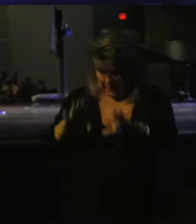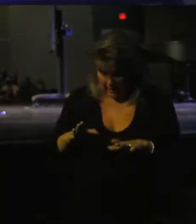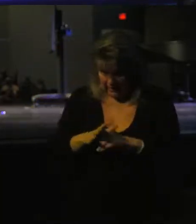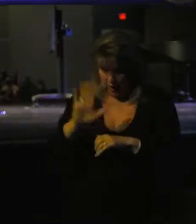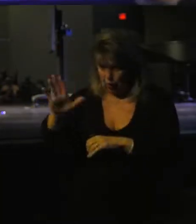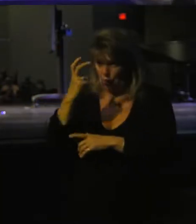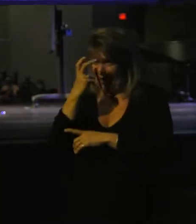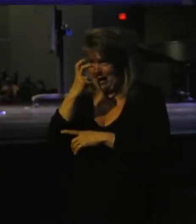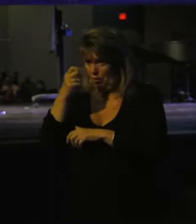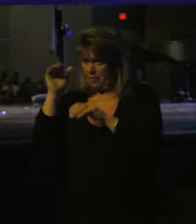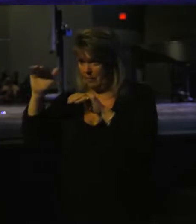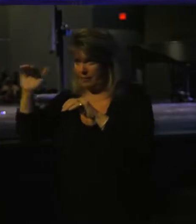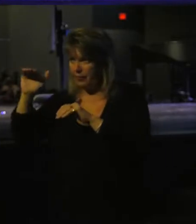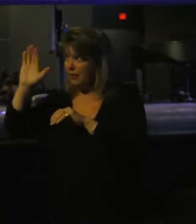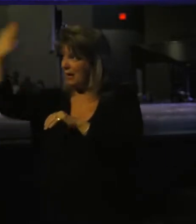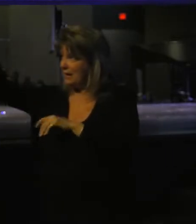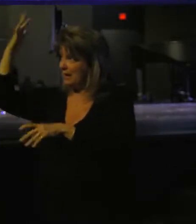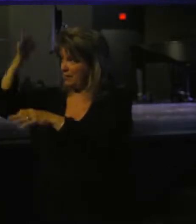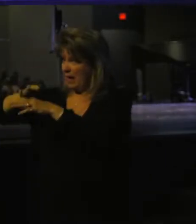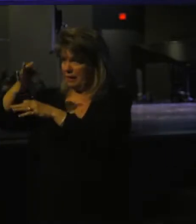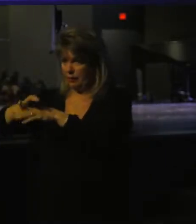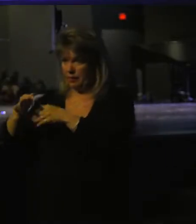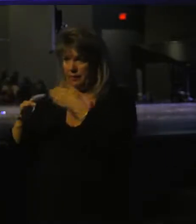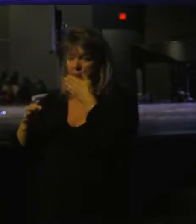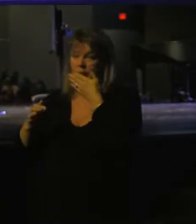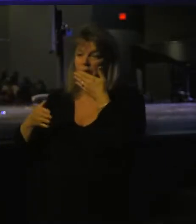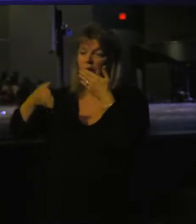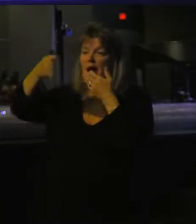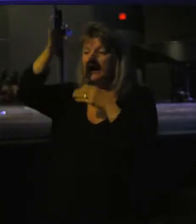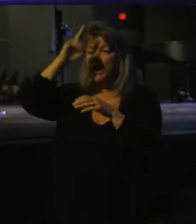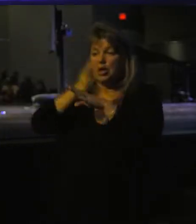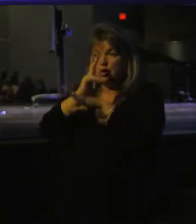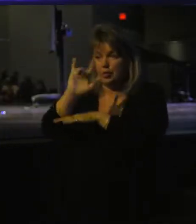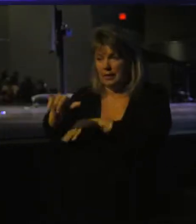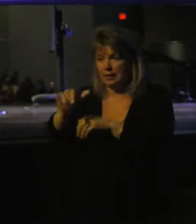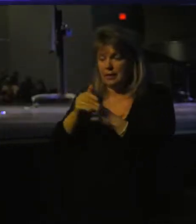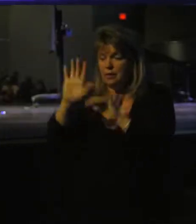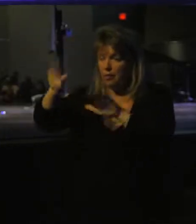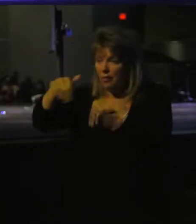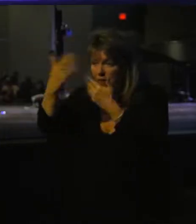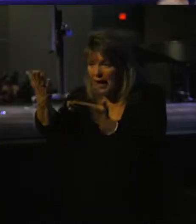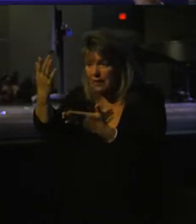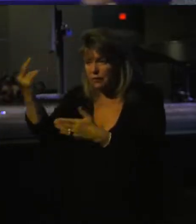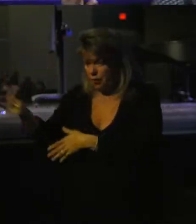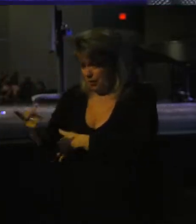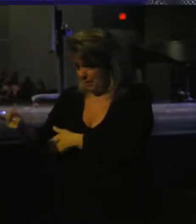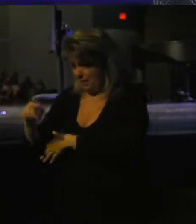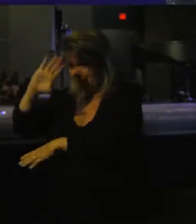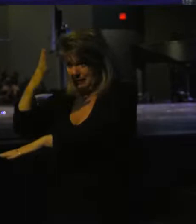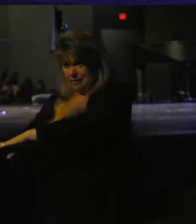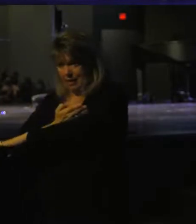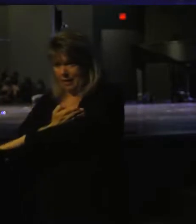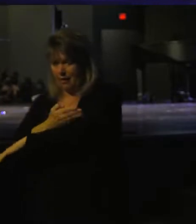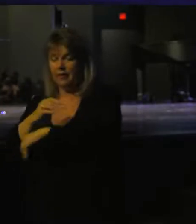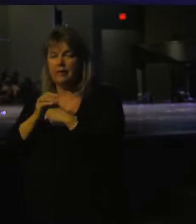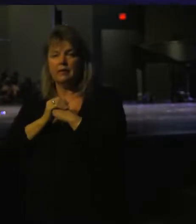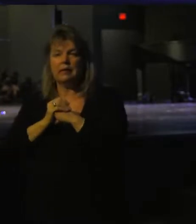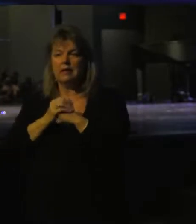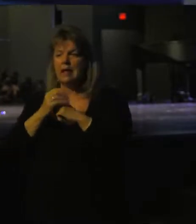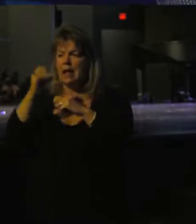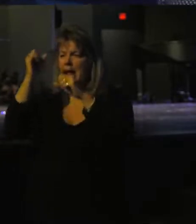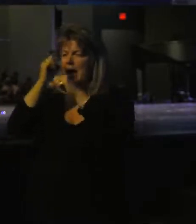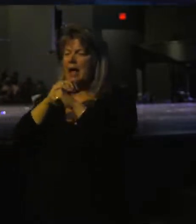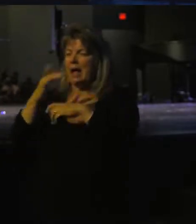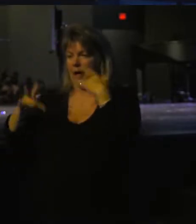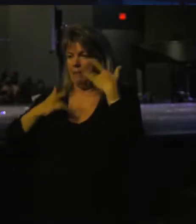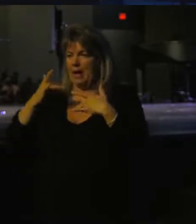doubt to remind you of his faithfulness. That God is using this and he provides for them a son. Just imagine the